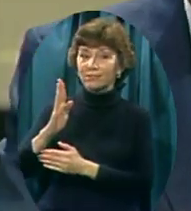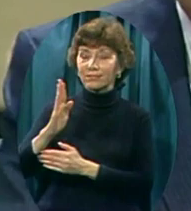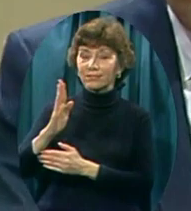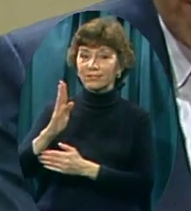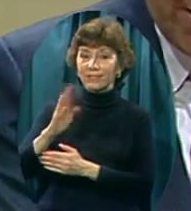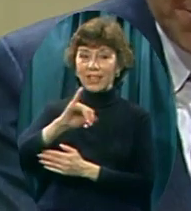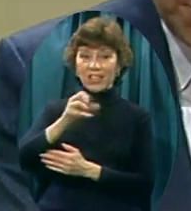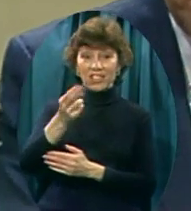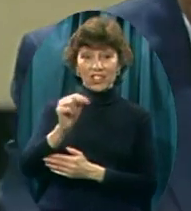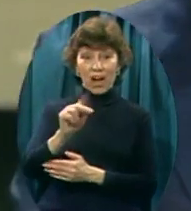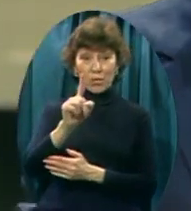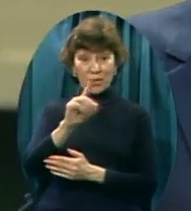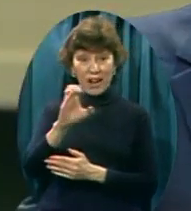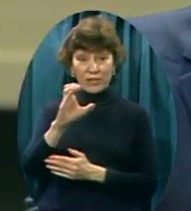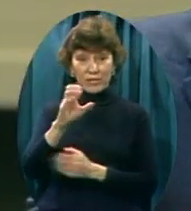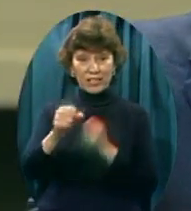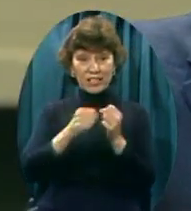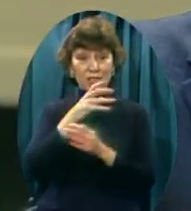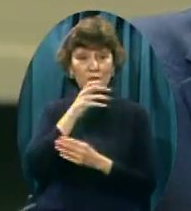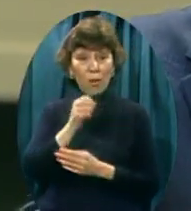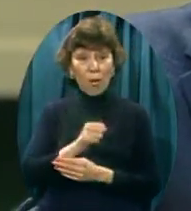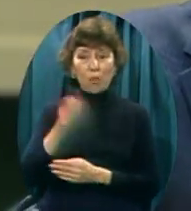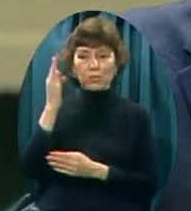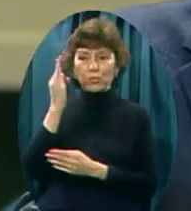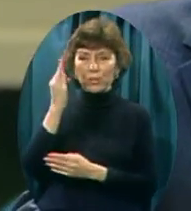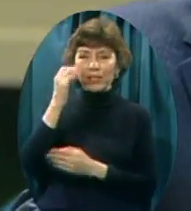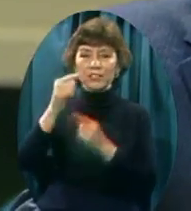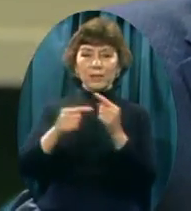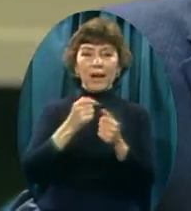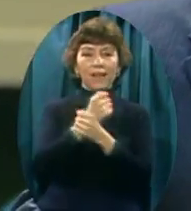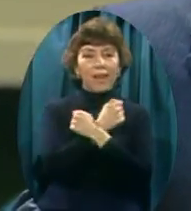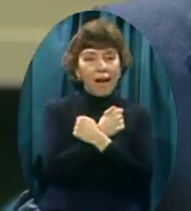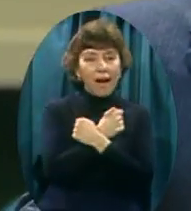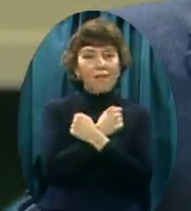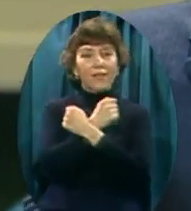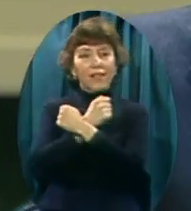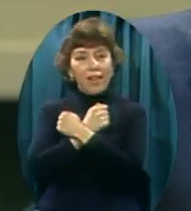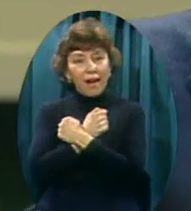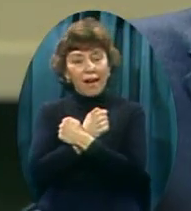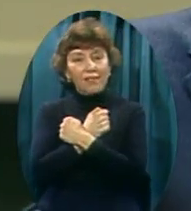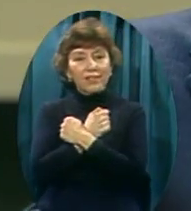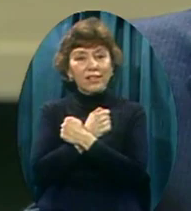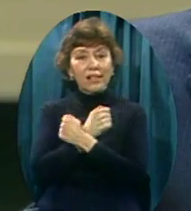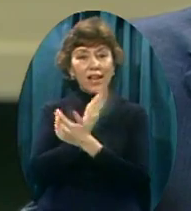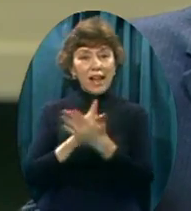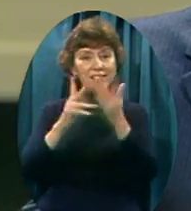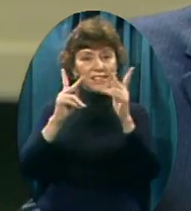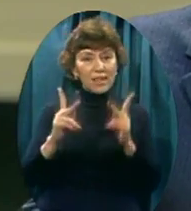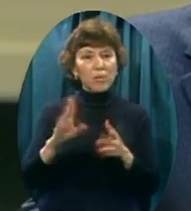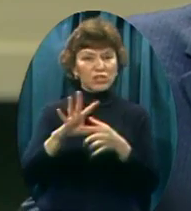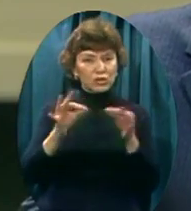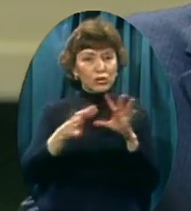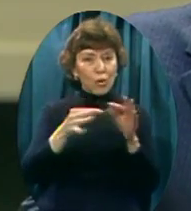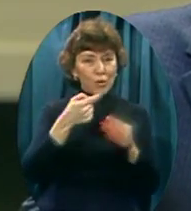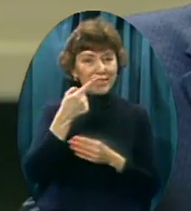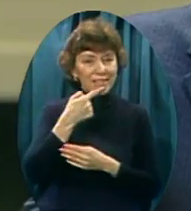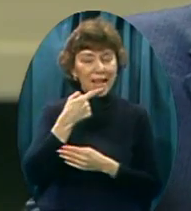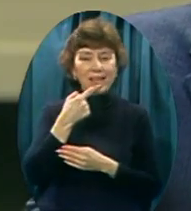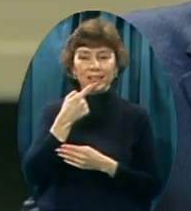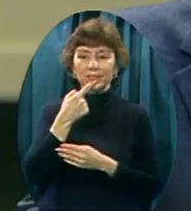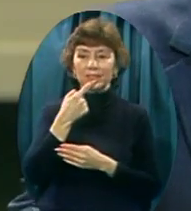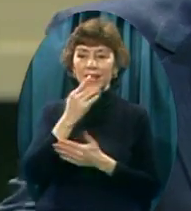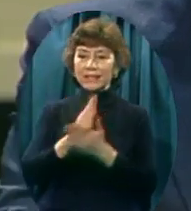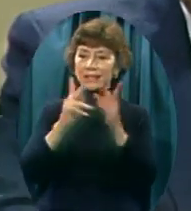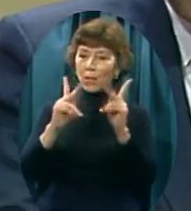hundred years of age Would preach on love And the story is told That someone approached him One day And said